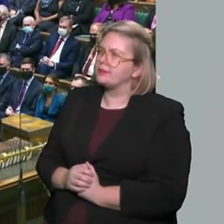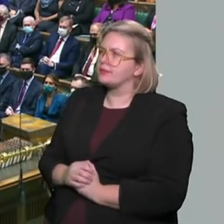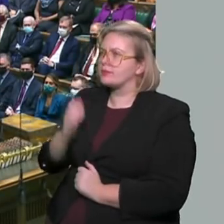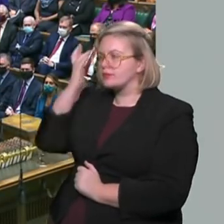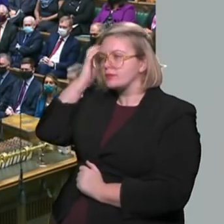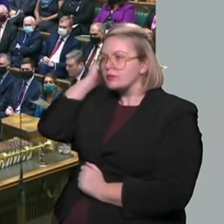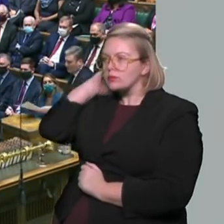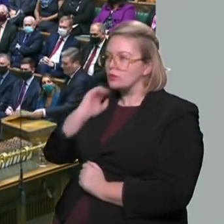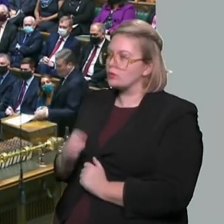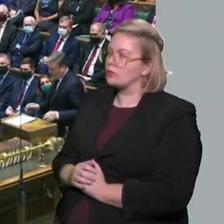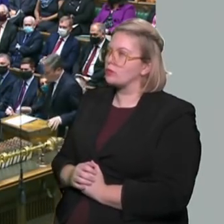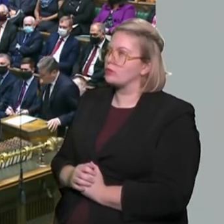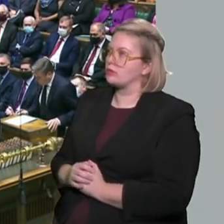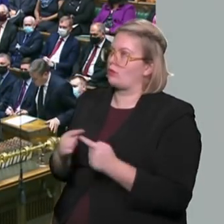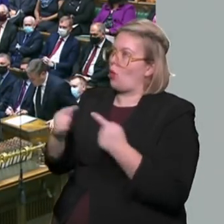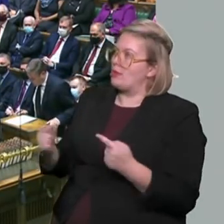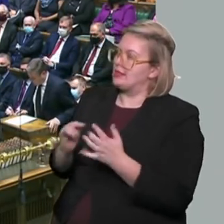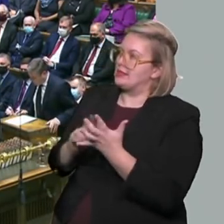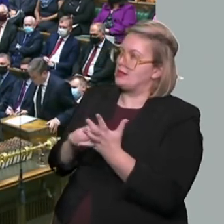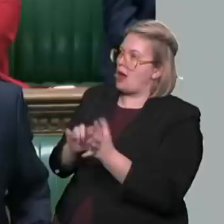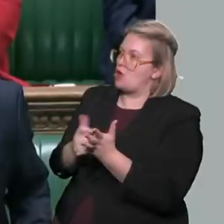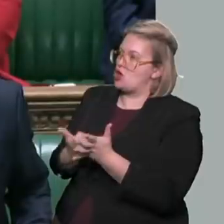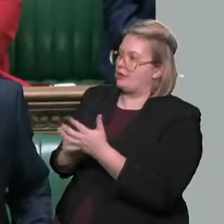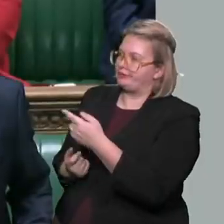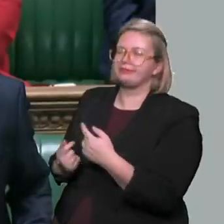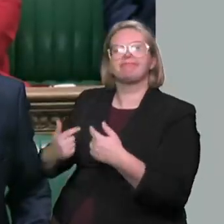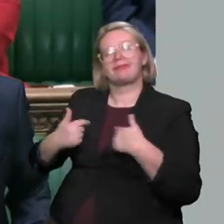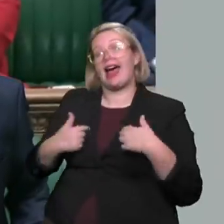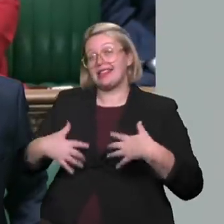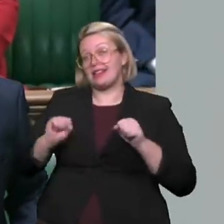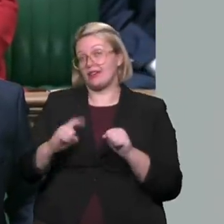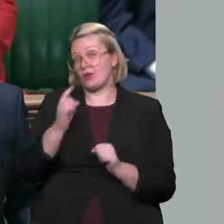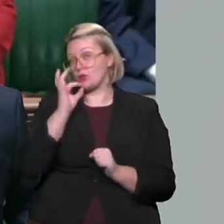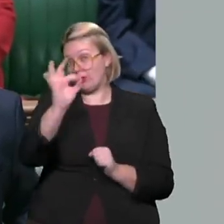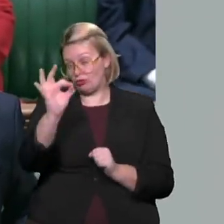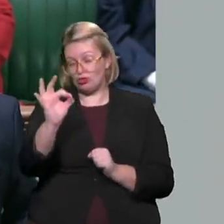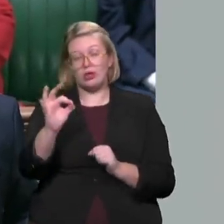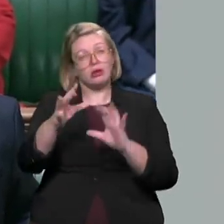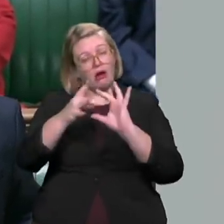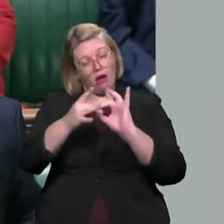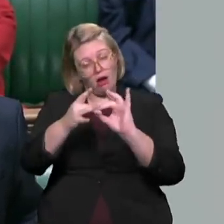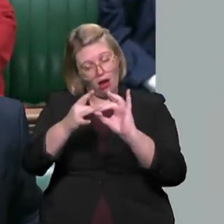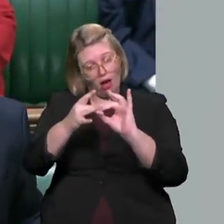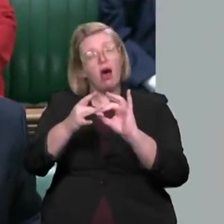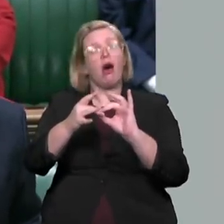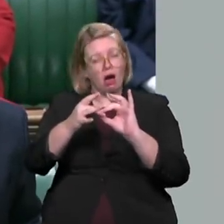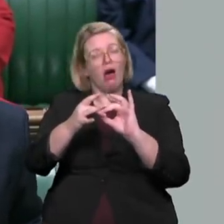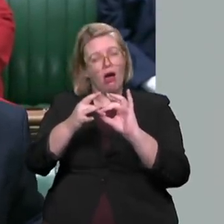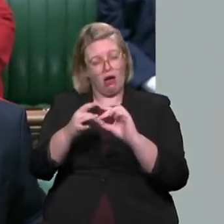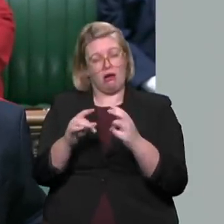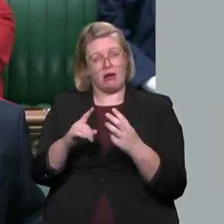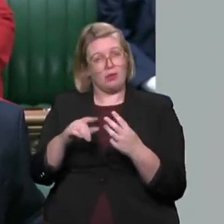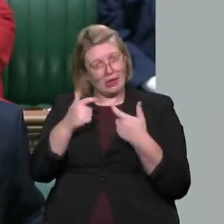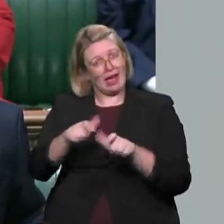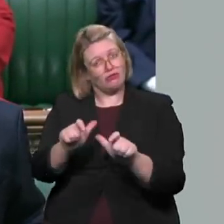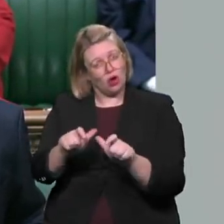Keir Starmer. The Prime Minister. I did start in a collegiate spirit, and I will continue in a collegiate spirit because I listened hard to what was being said on